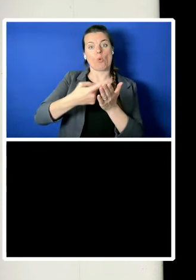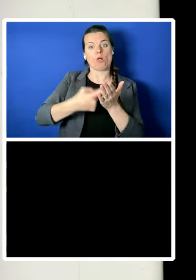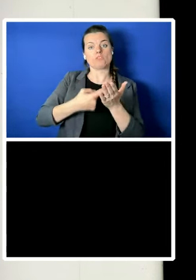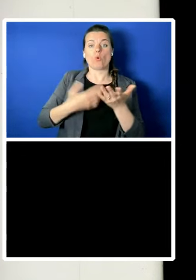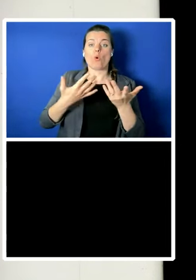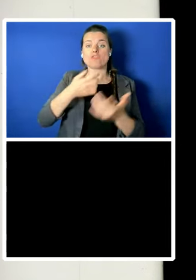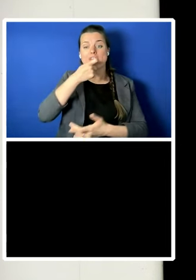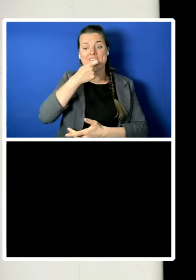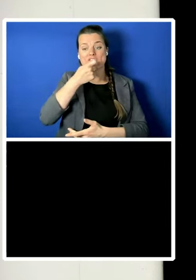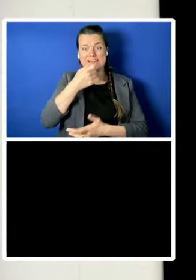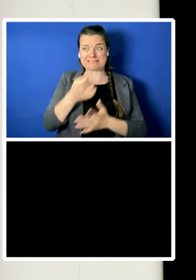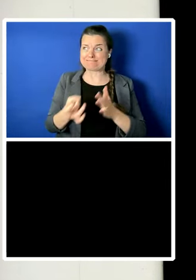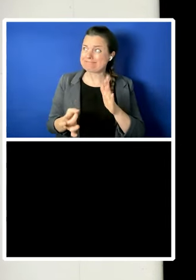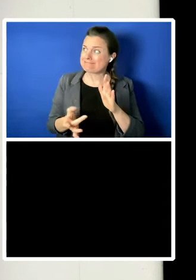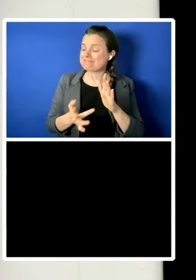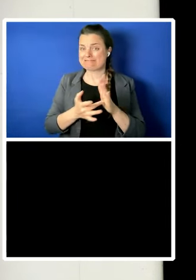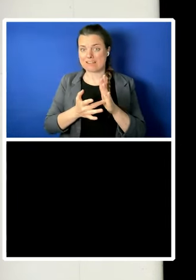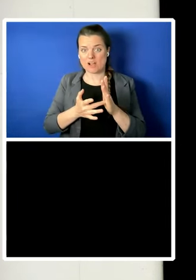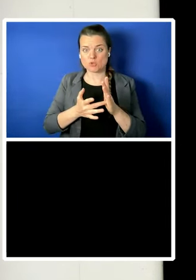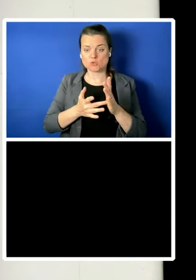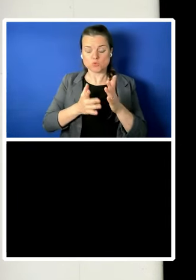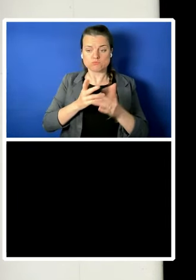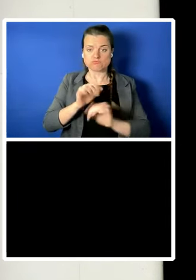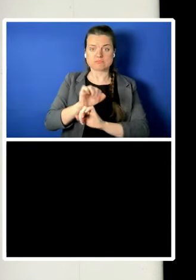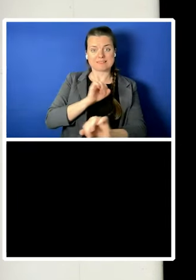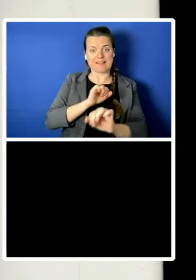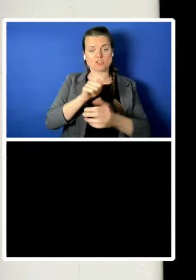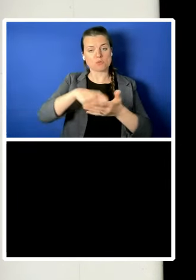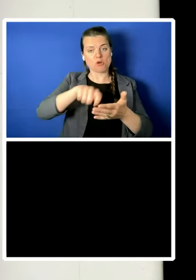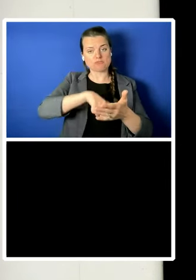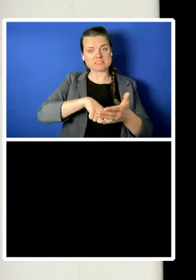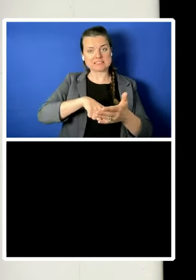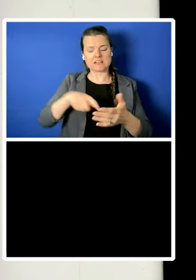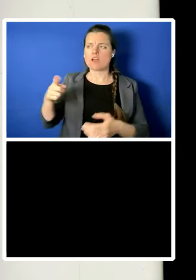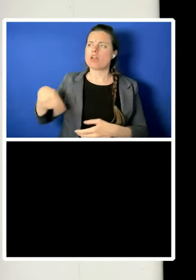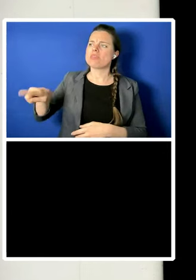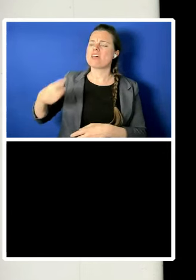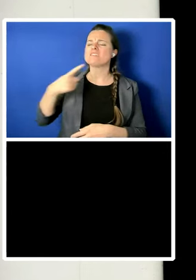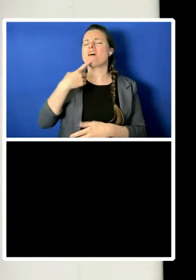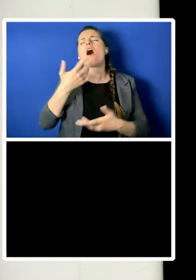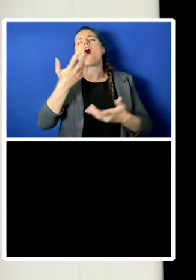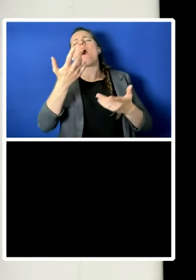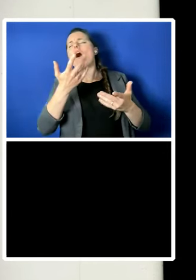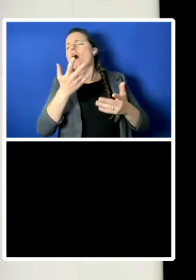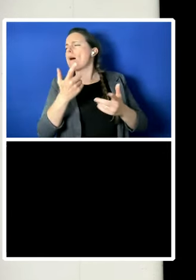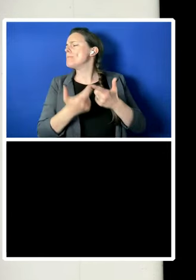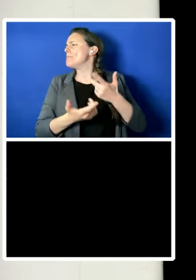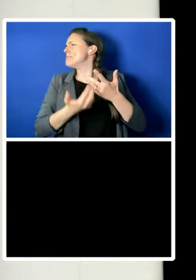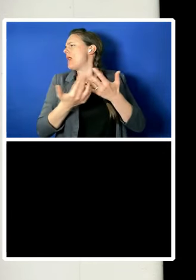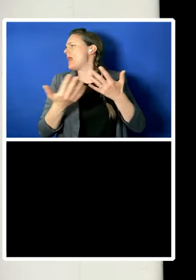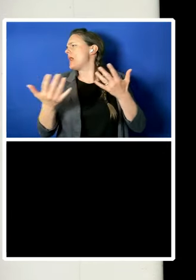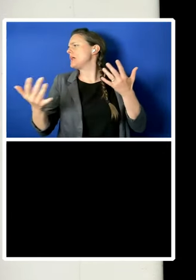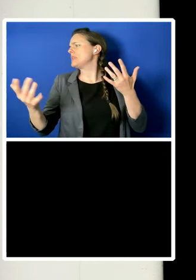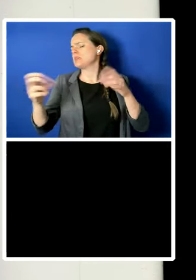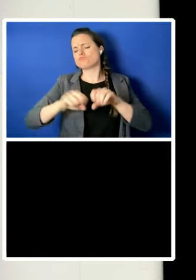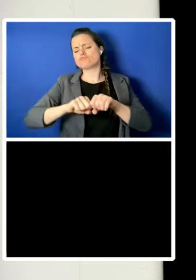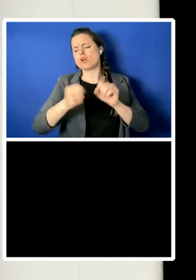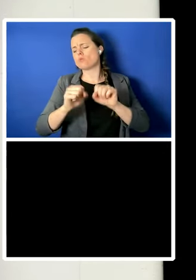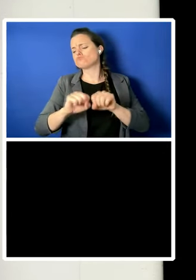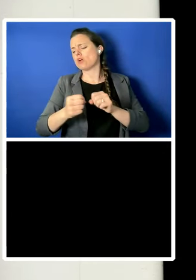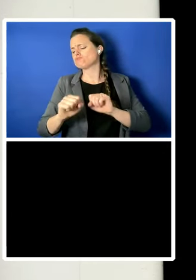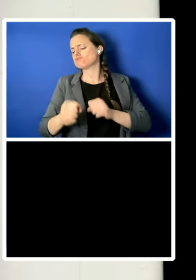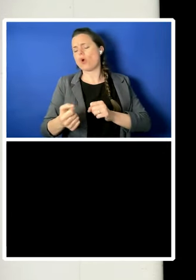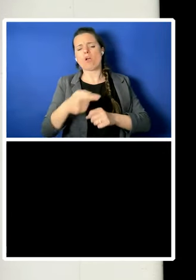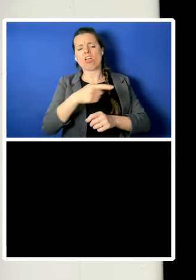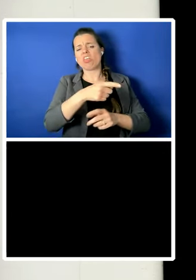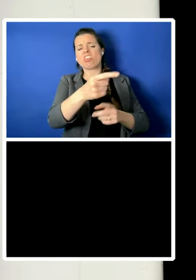itself. they lament the many violations that aren't prevented as opposed to